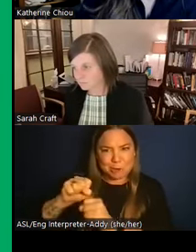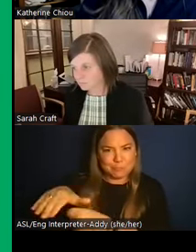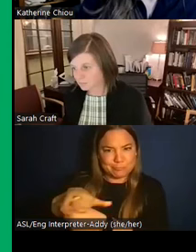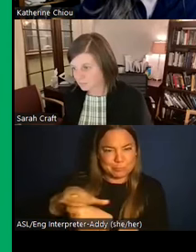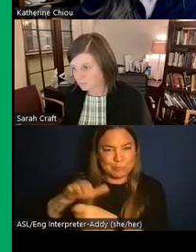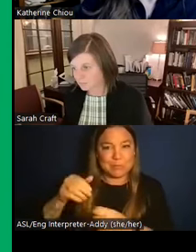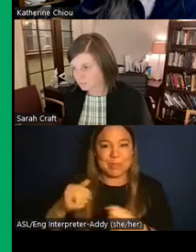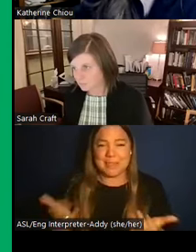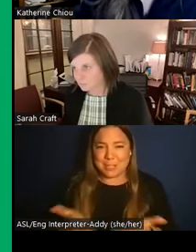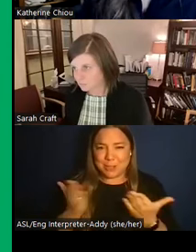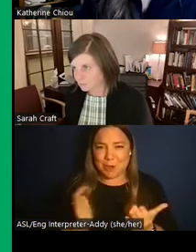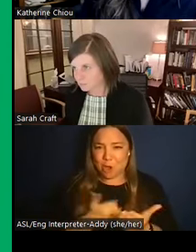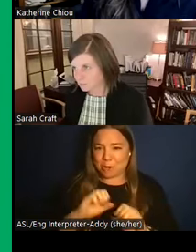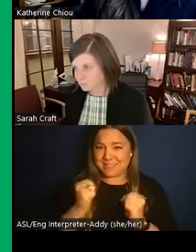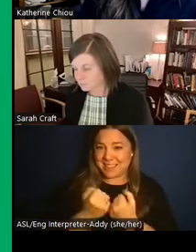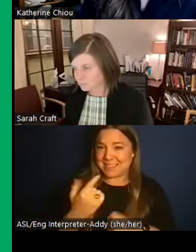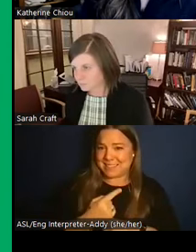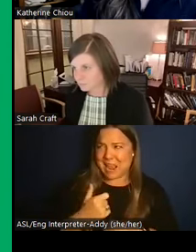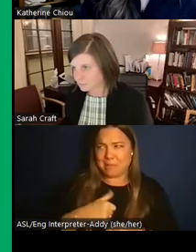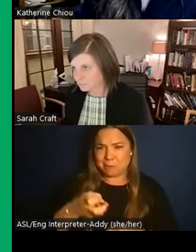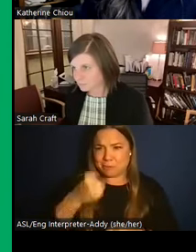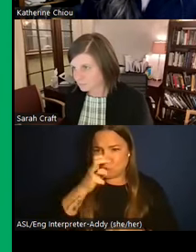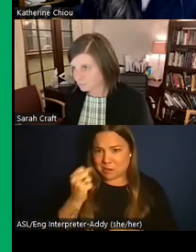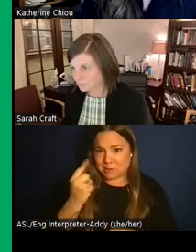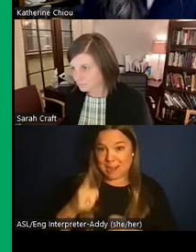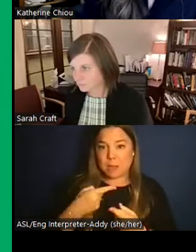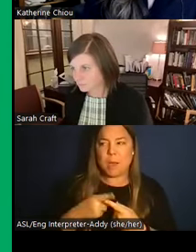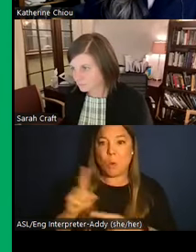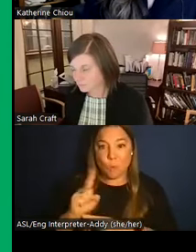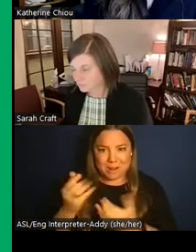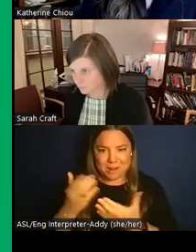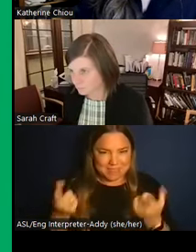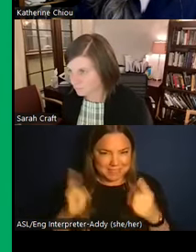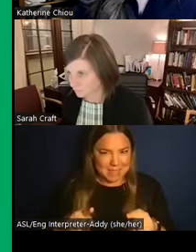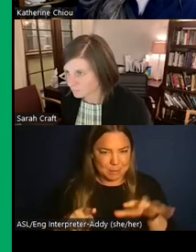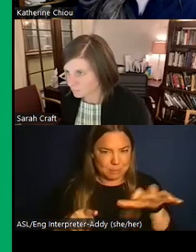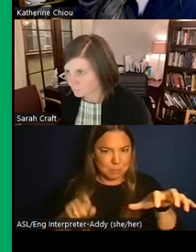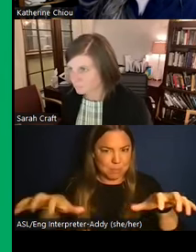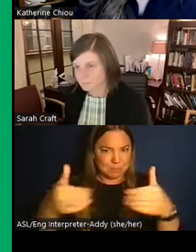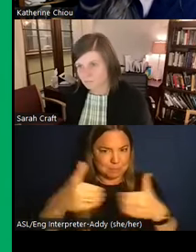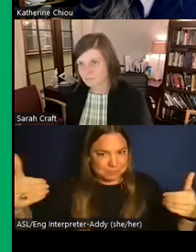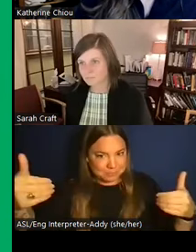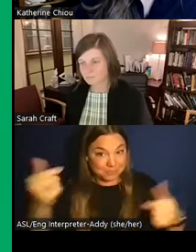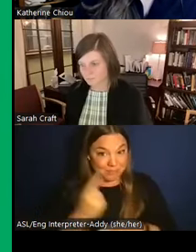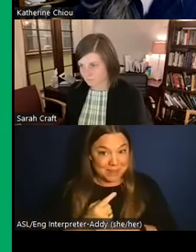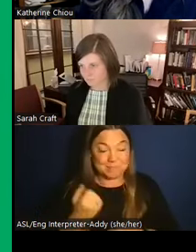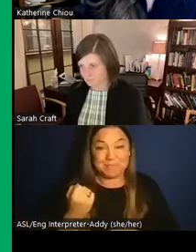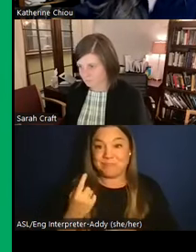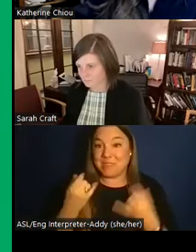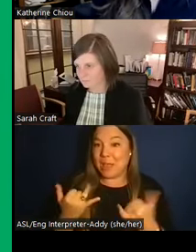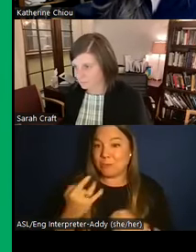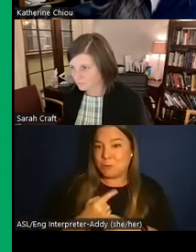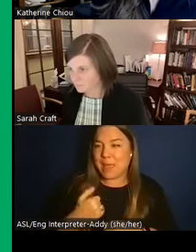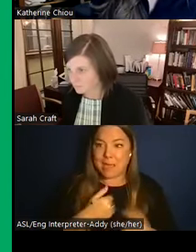our own society today have very strict understandings of where things should take place, right? Nowadays, we have like